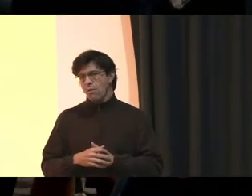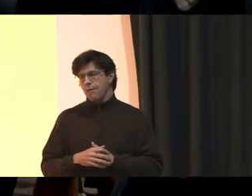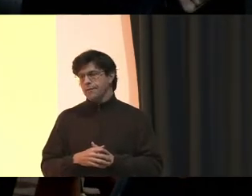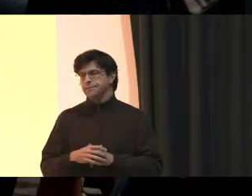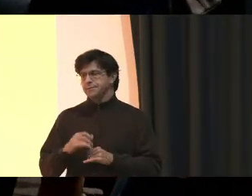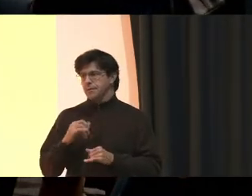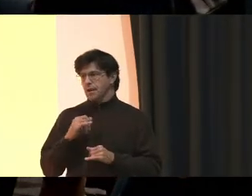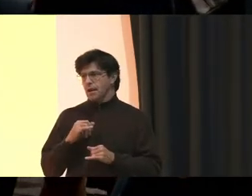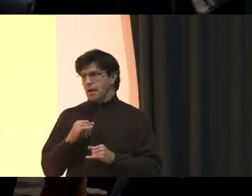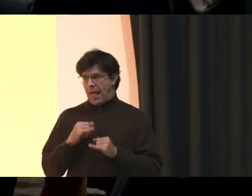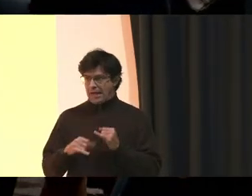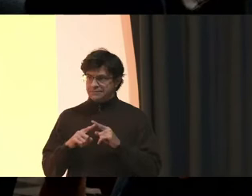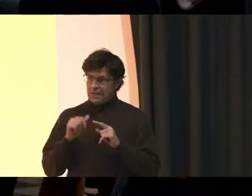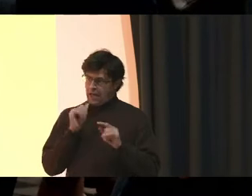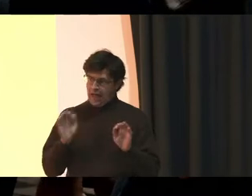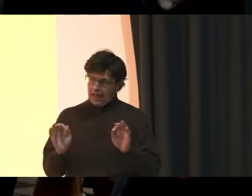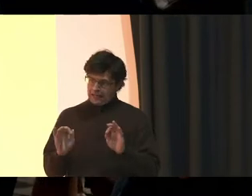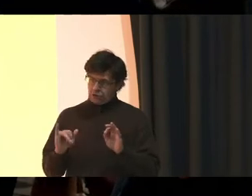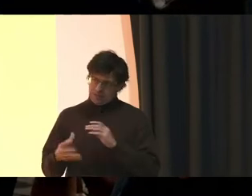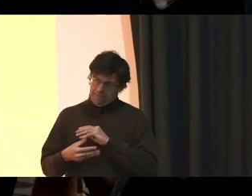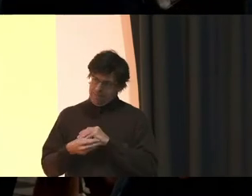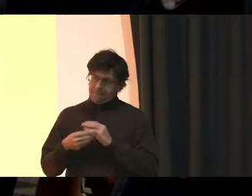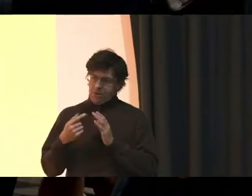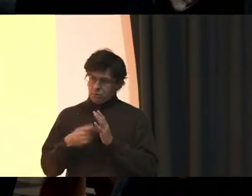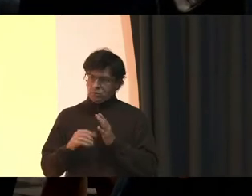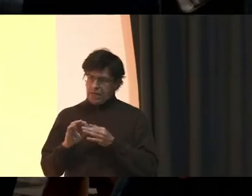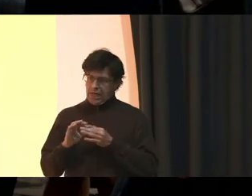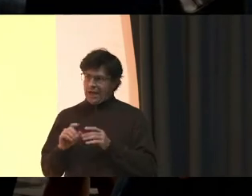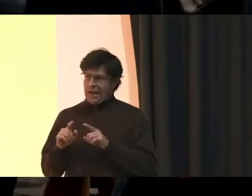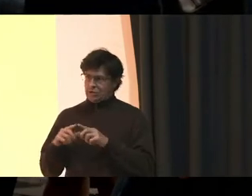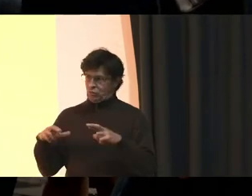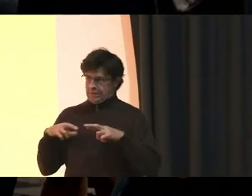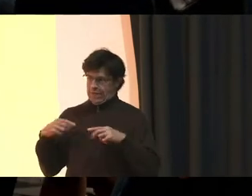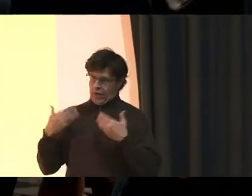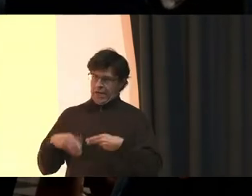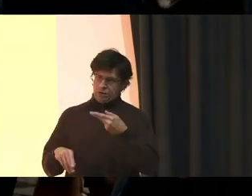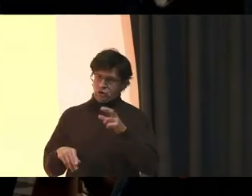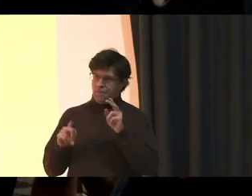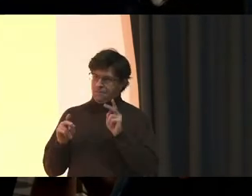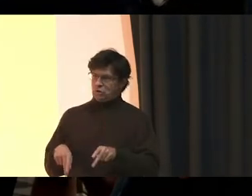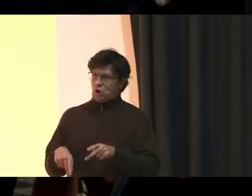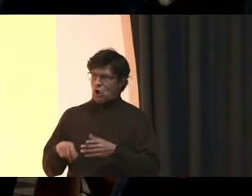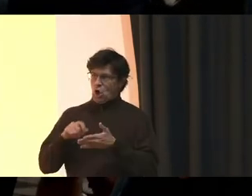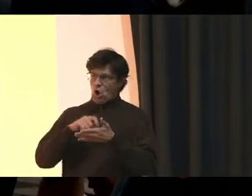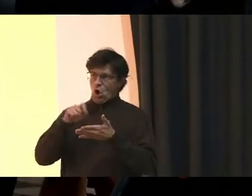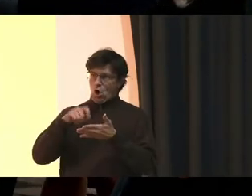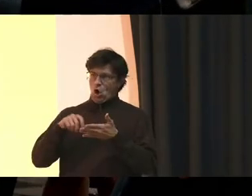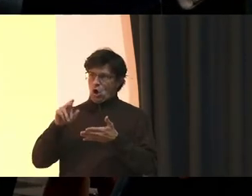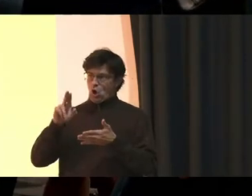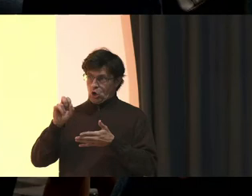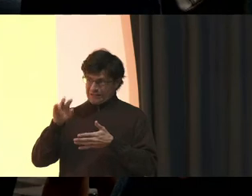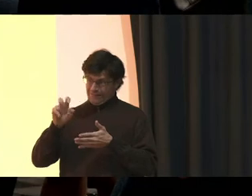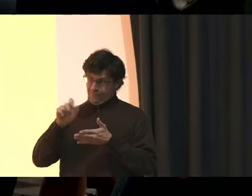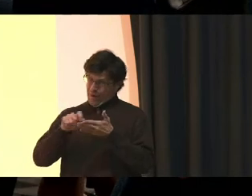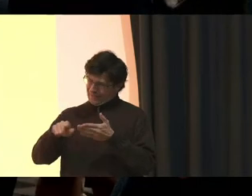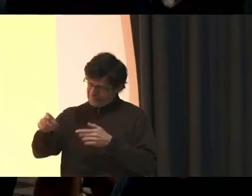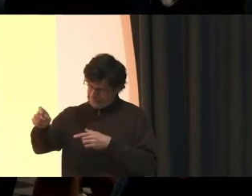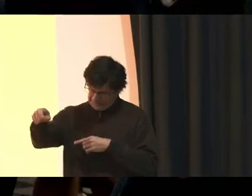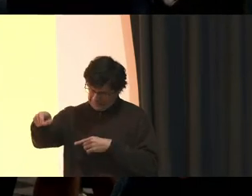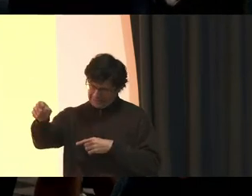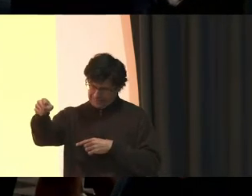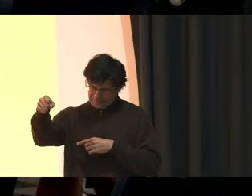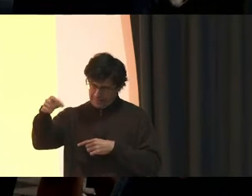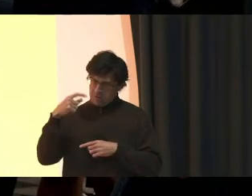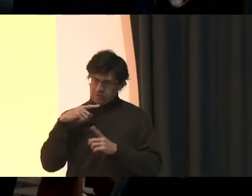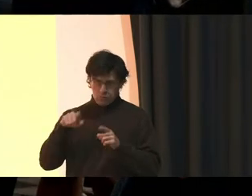Last but certainly not least Just piggybacking off a comment As retired HR Curse of writing is needed Because I've gone